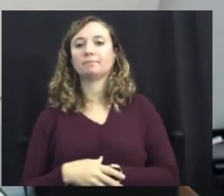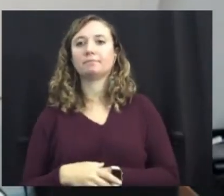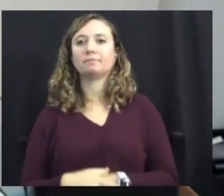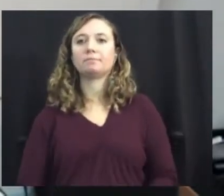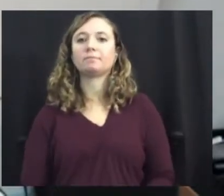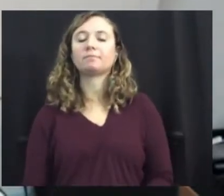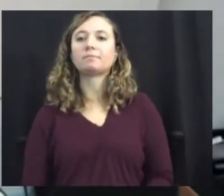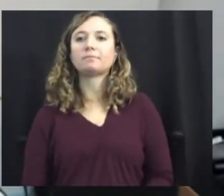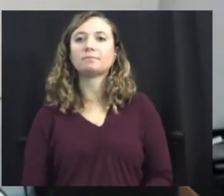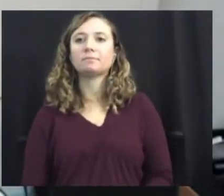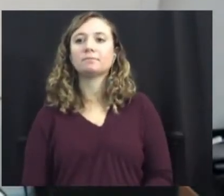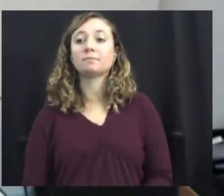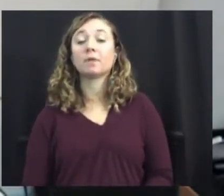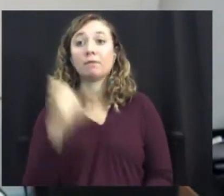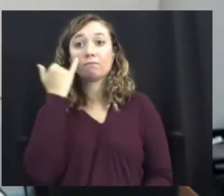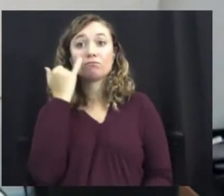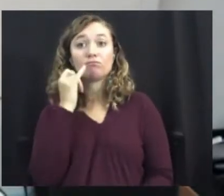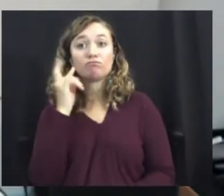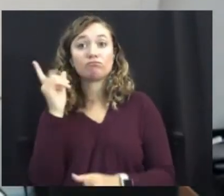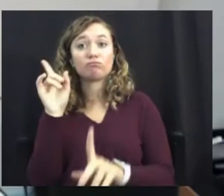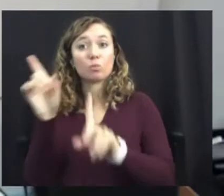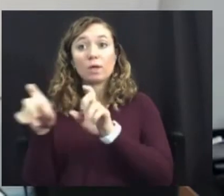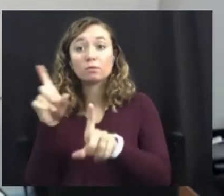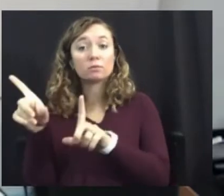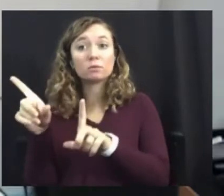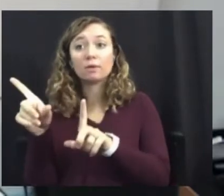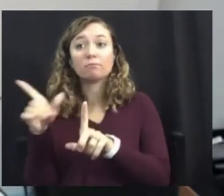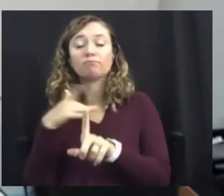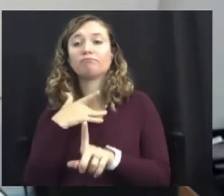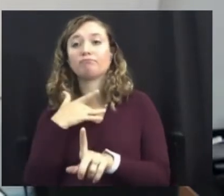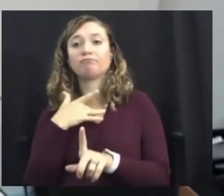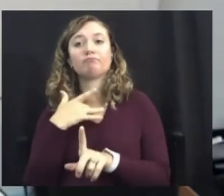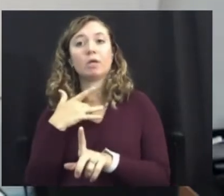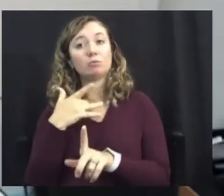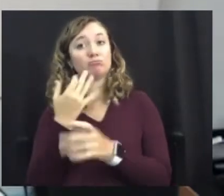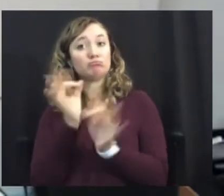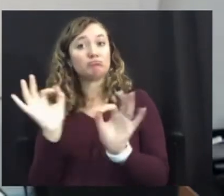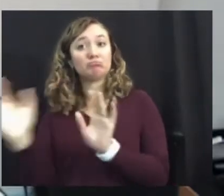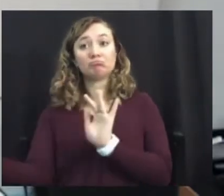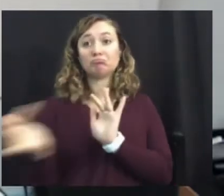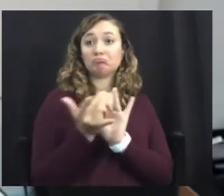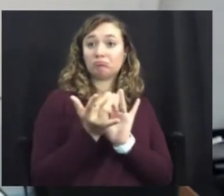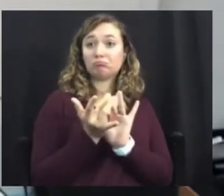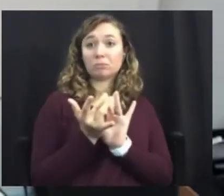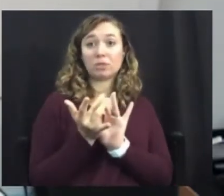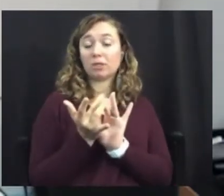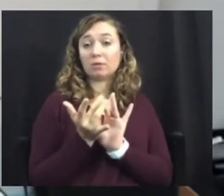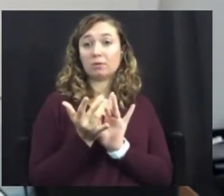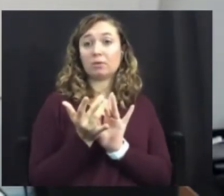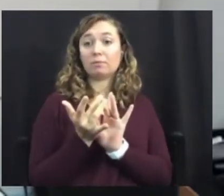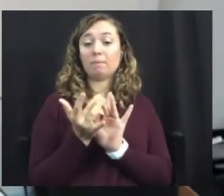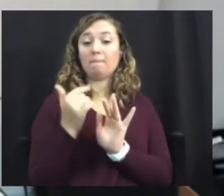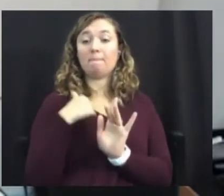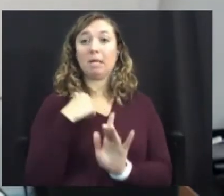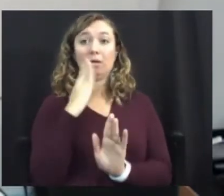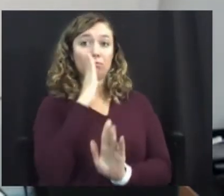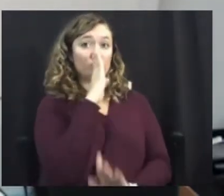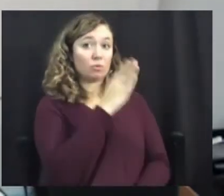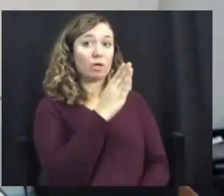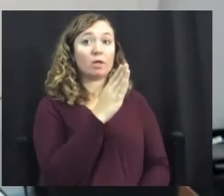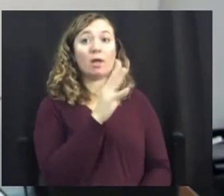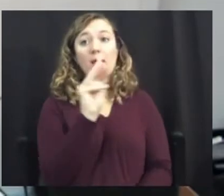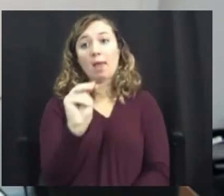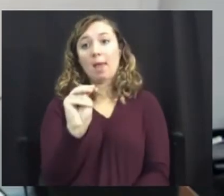If you have any questions, please feel free to reach out to me or any member of the team. You can reach me directly at